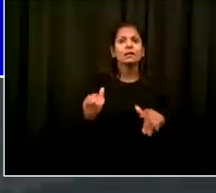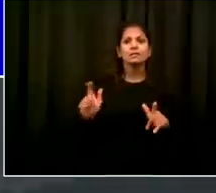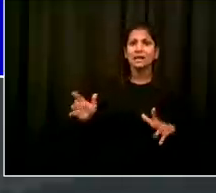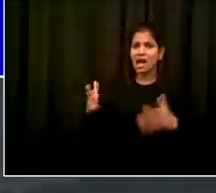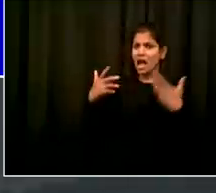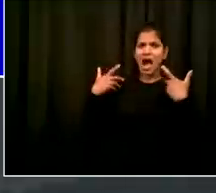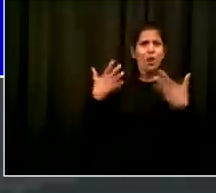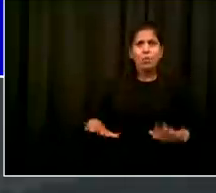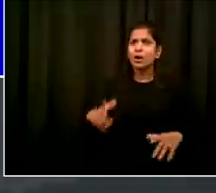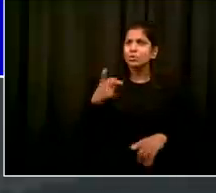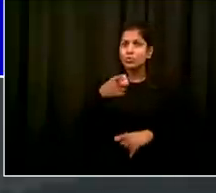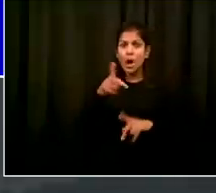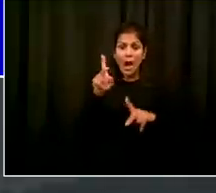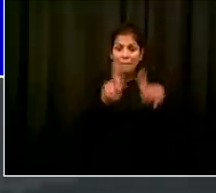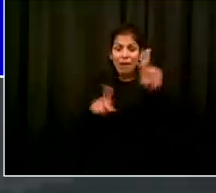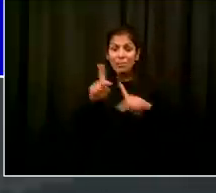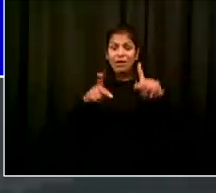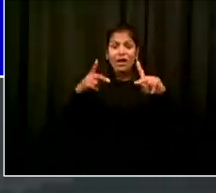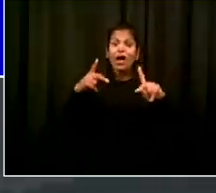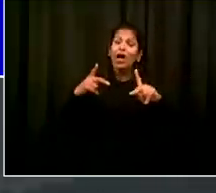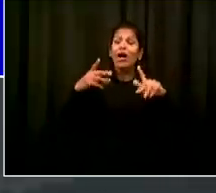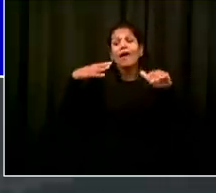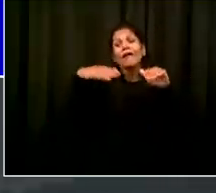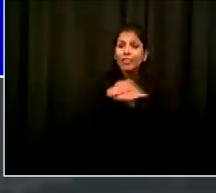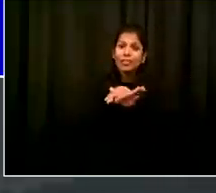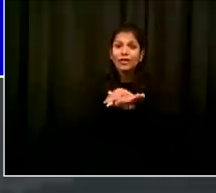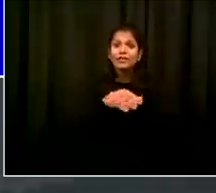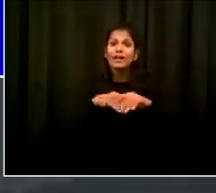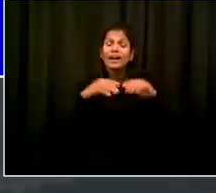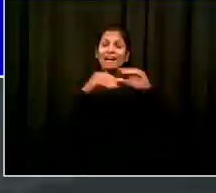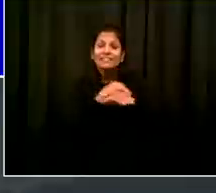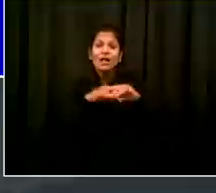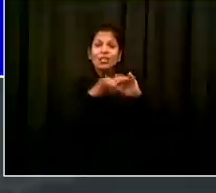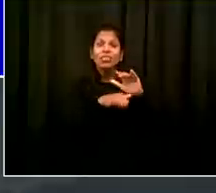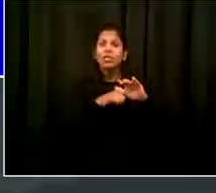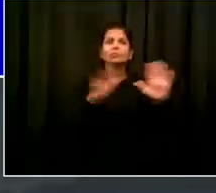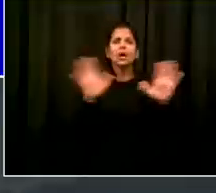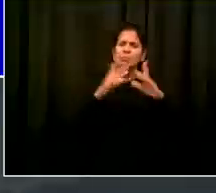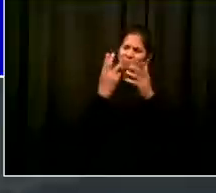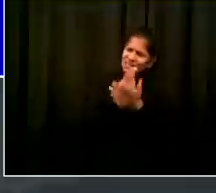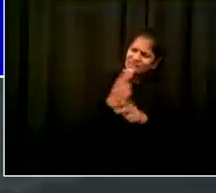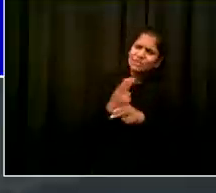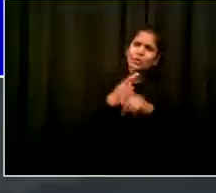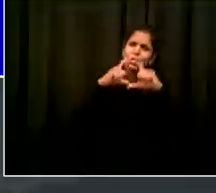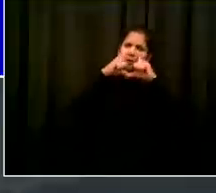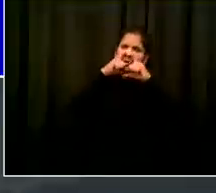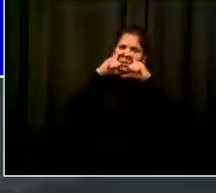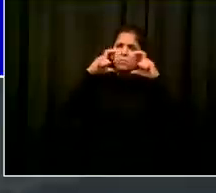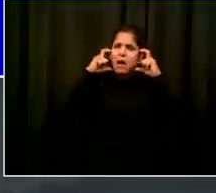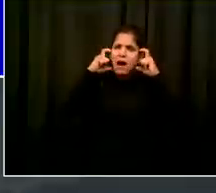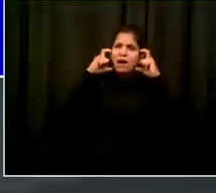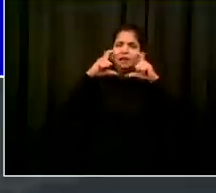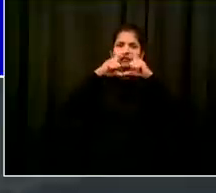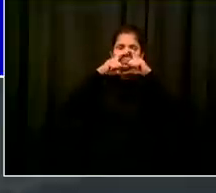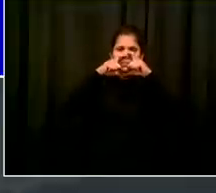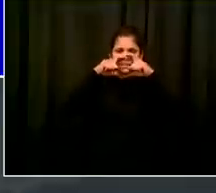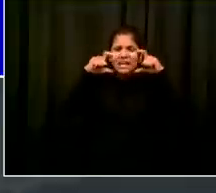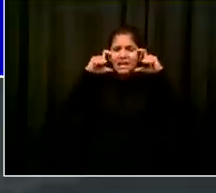socially distance wash your hands and stay home if you're sick four things I can do this four things